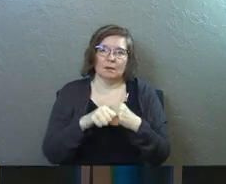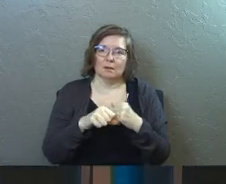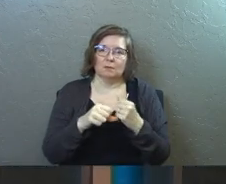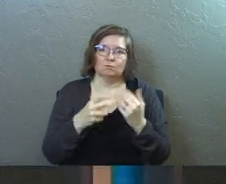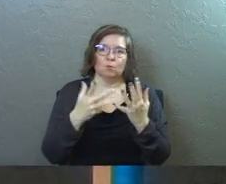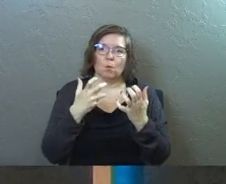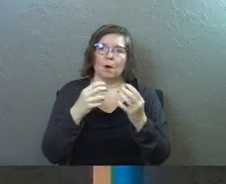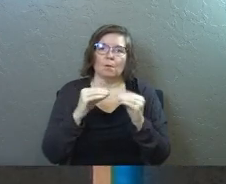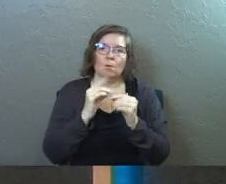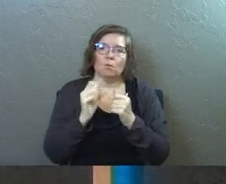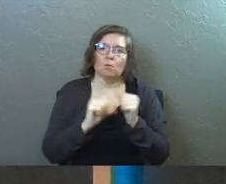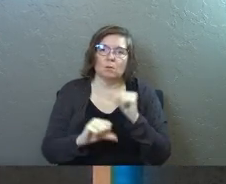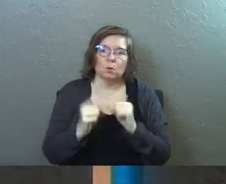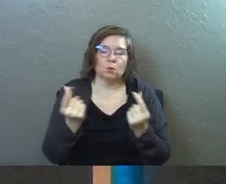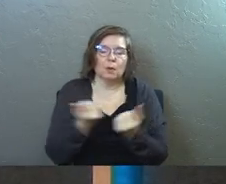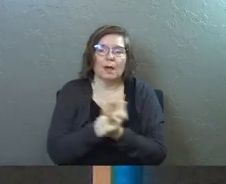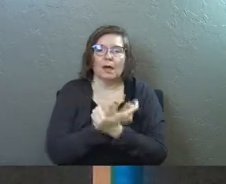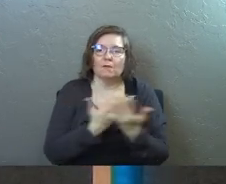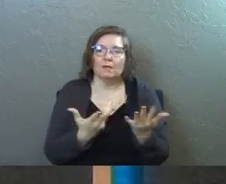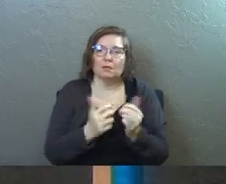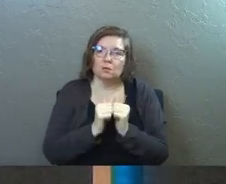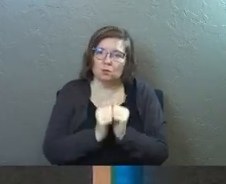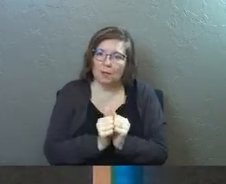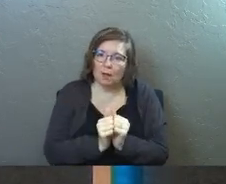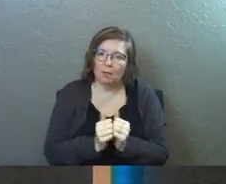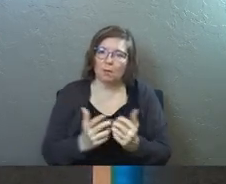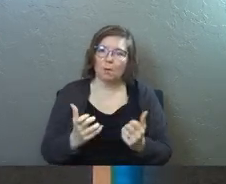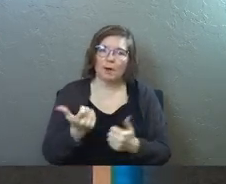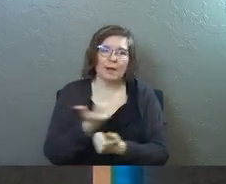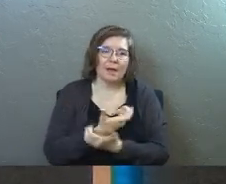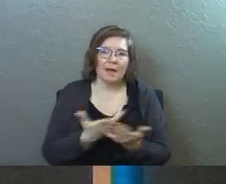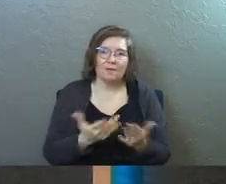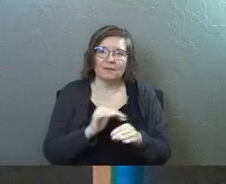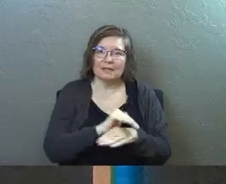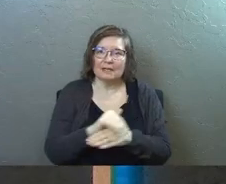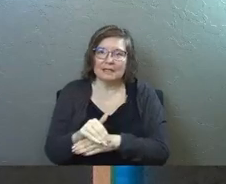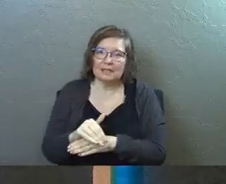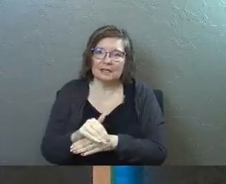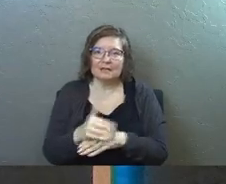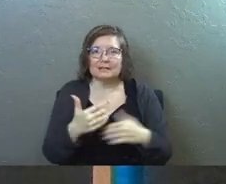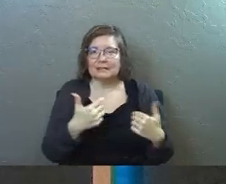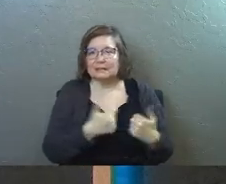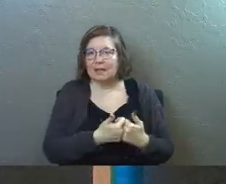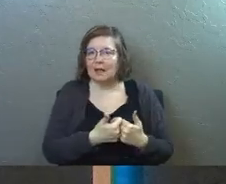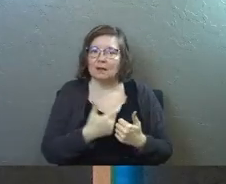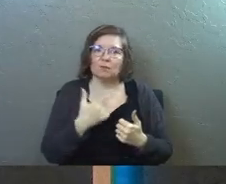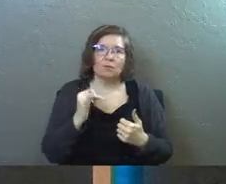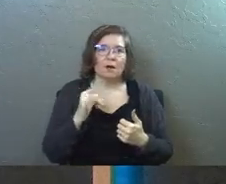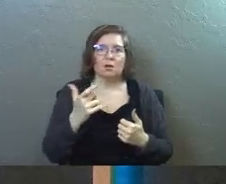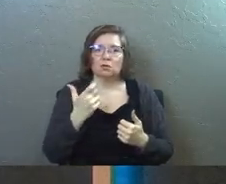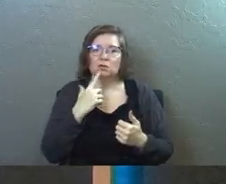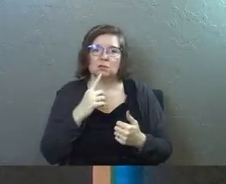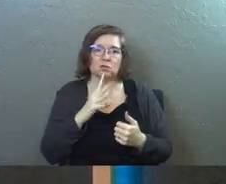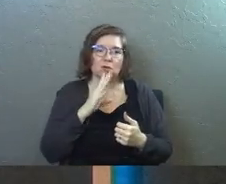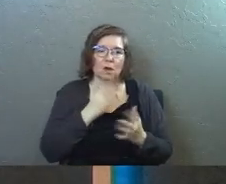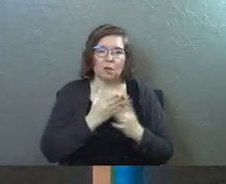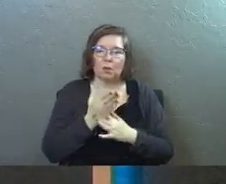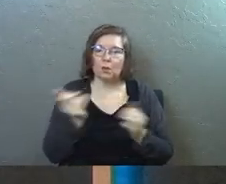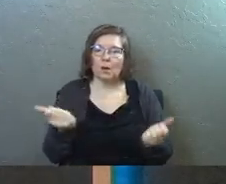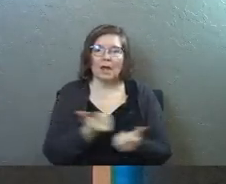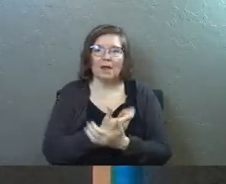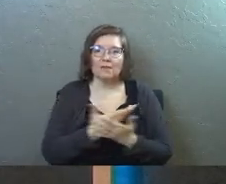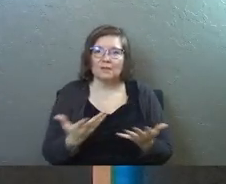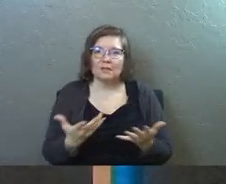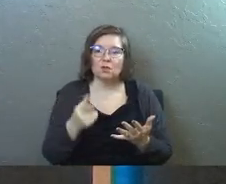enough of each other. You want to do everything together. Every evening is a date. Right? Like you just you're talking through